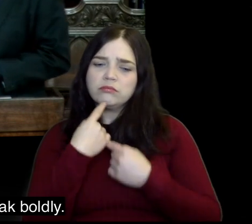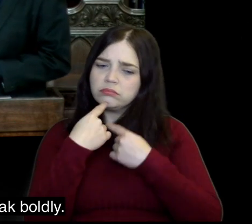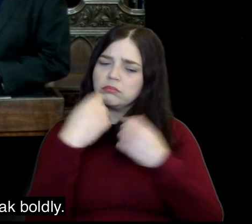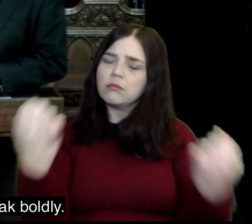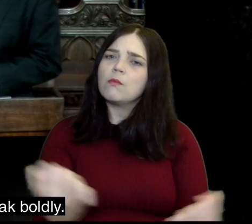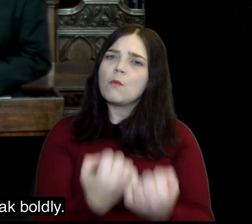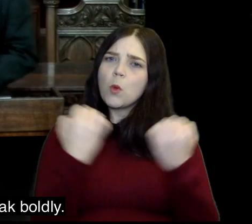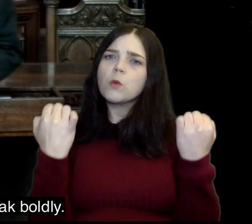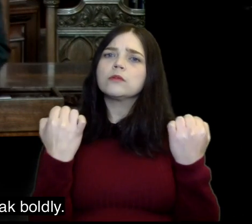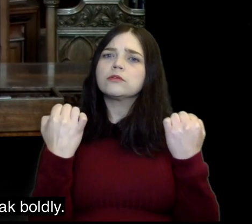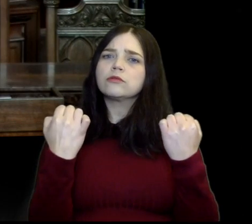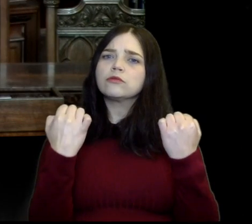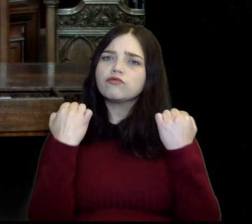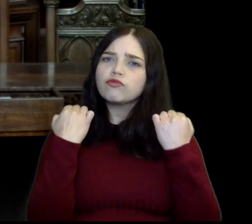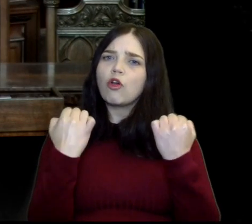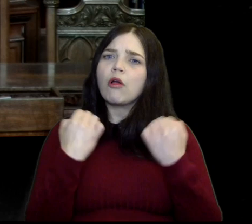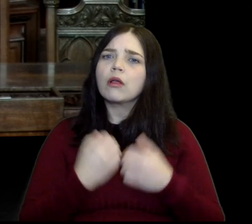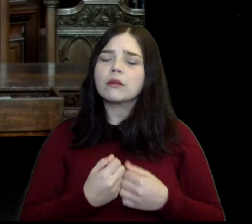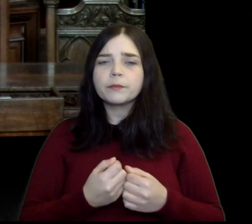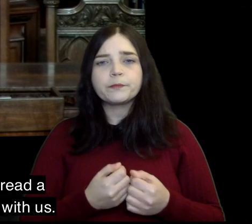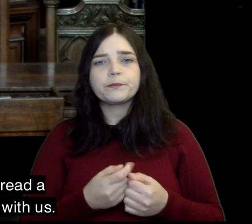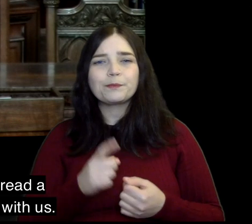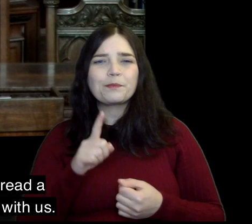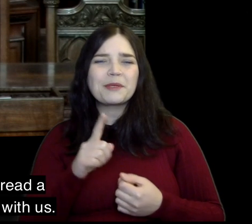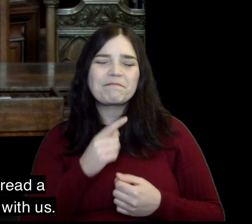We're called to speak boldly